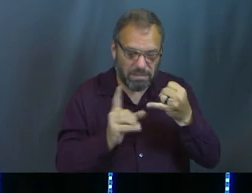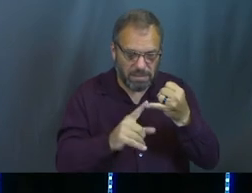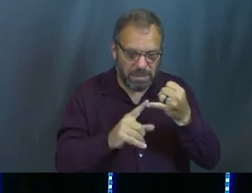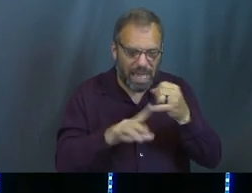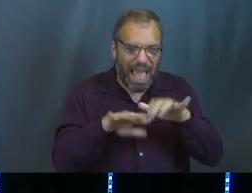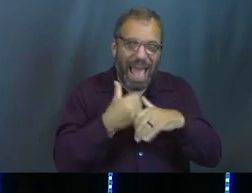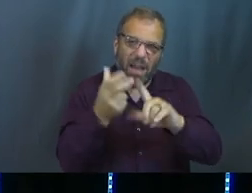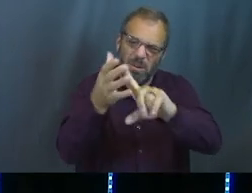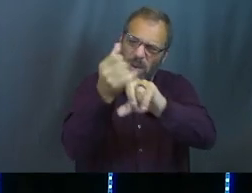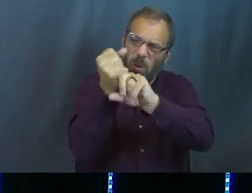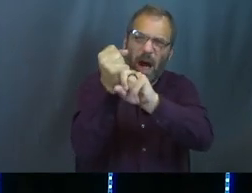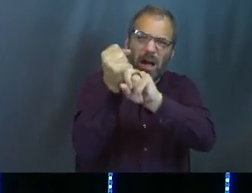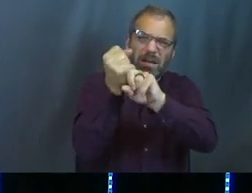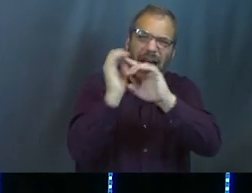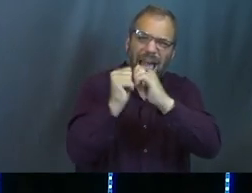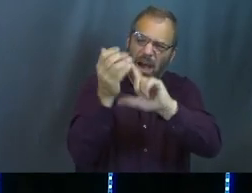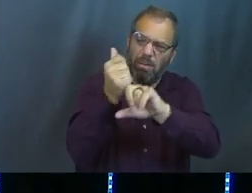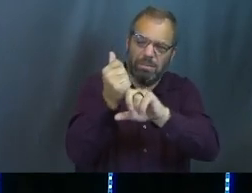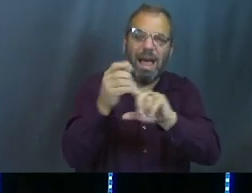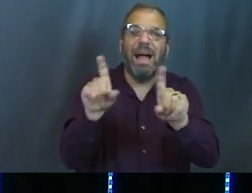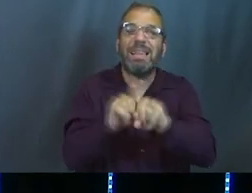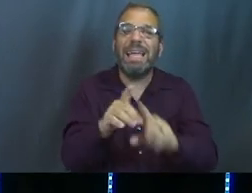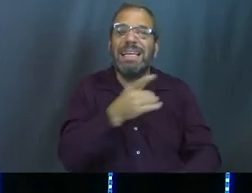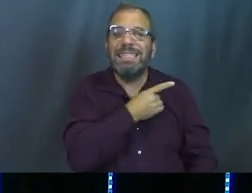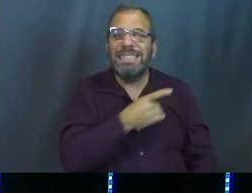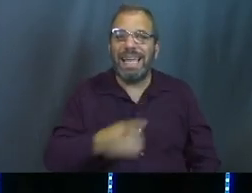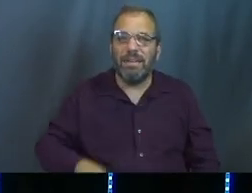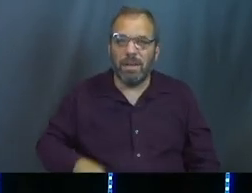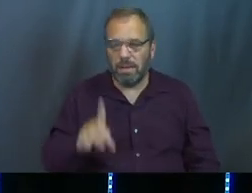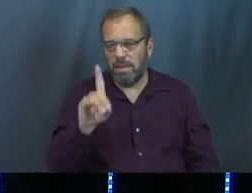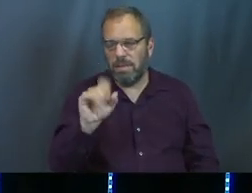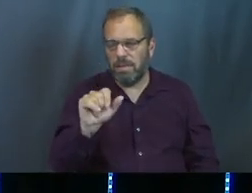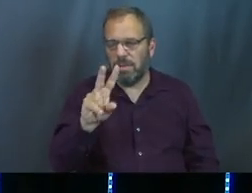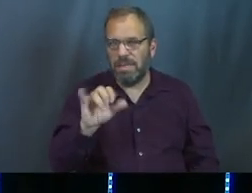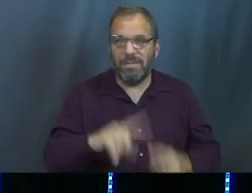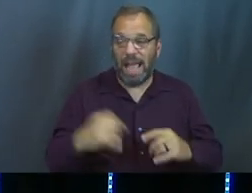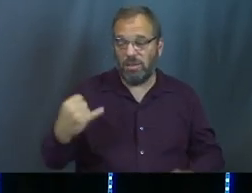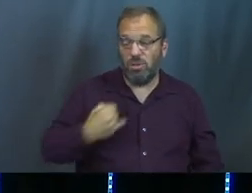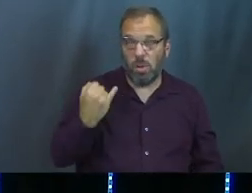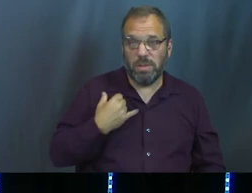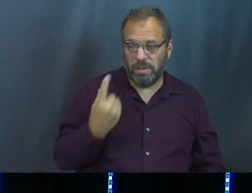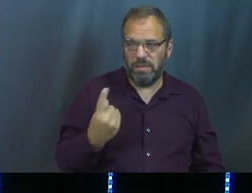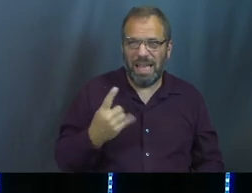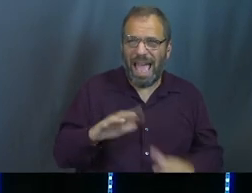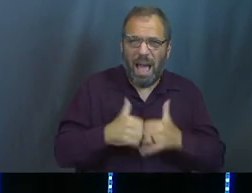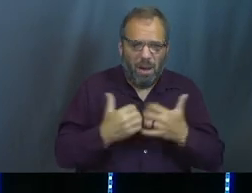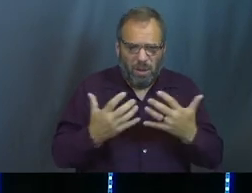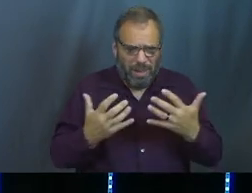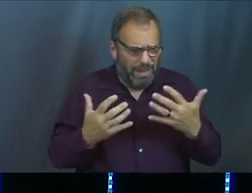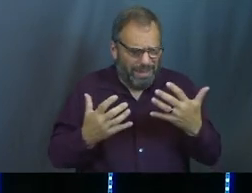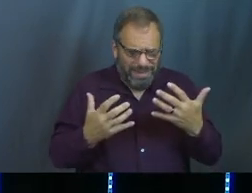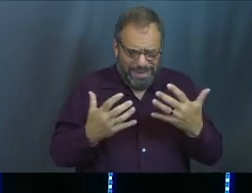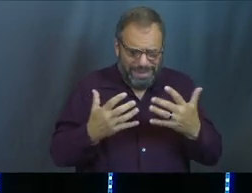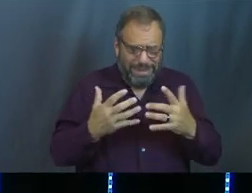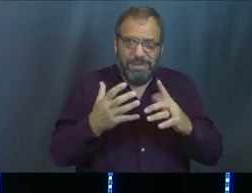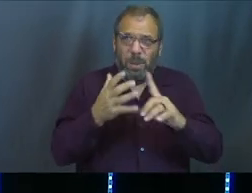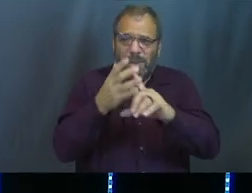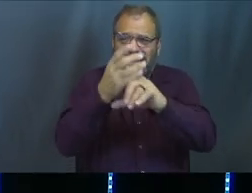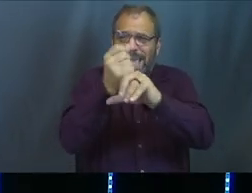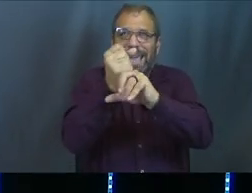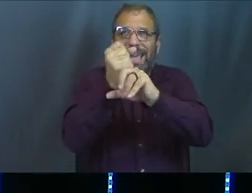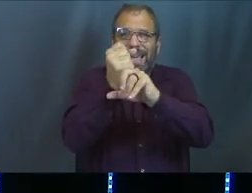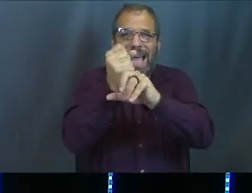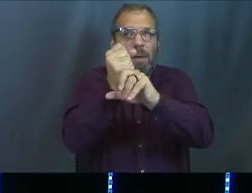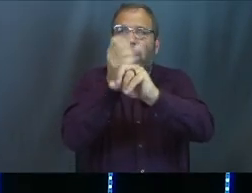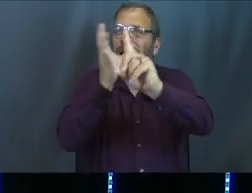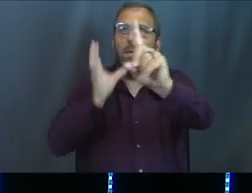How do we hold on then? Like David does, or like David did, like Joseph did. How do we get to that place to go, okay, I'm not going to